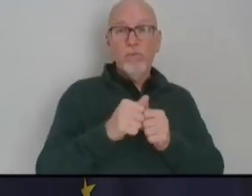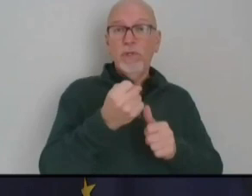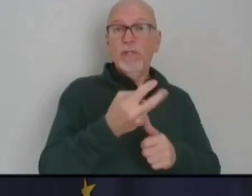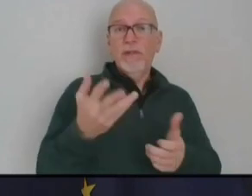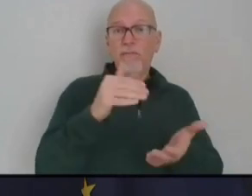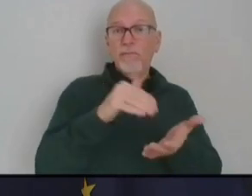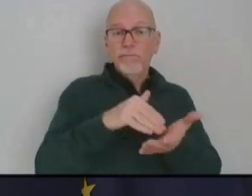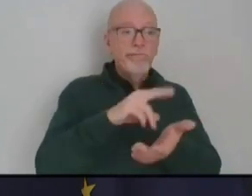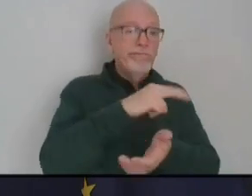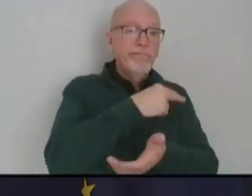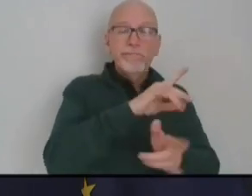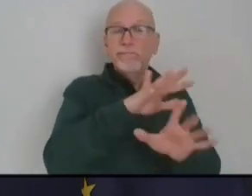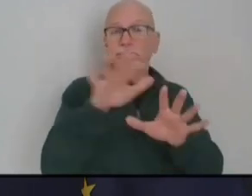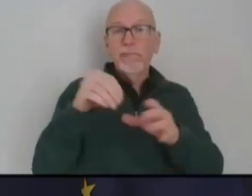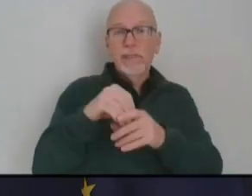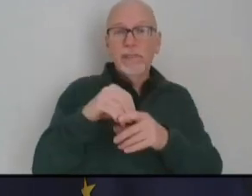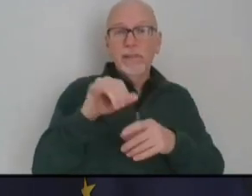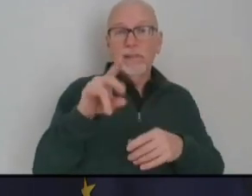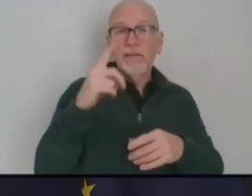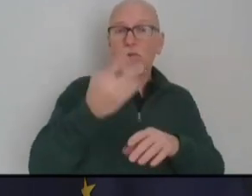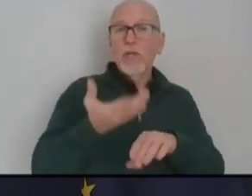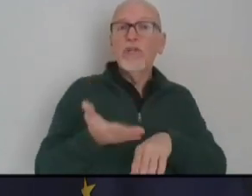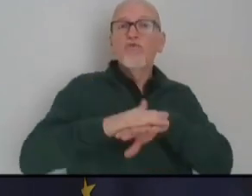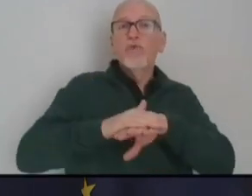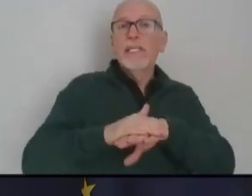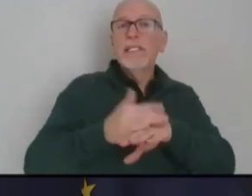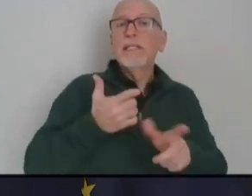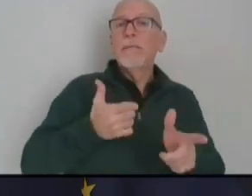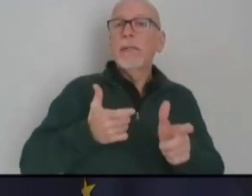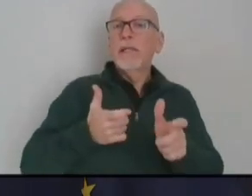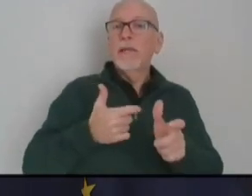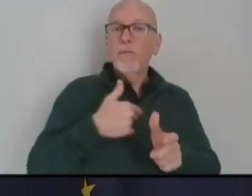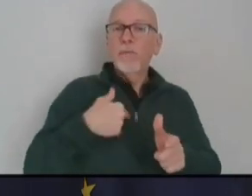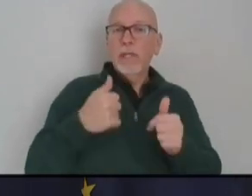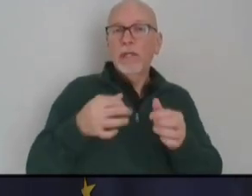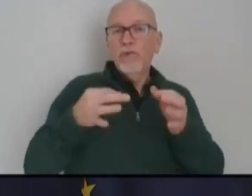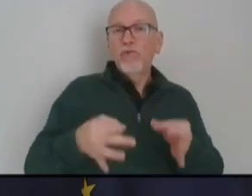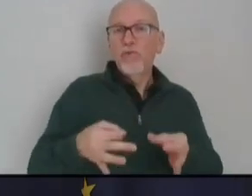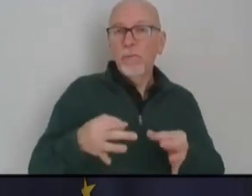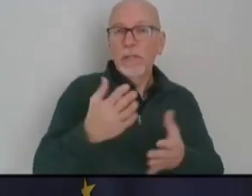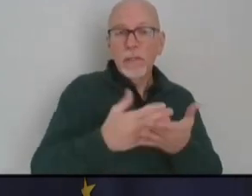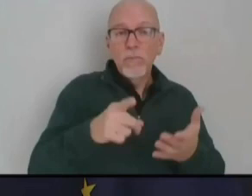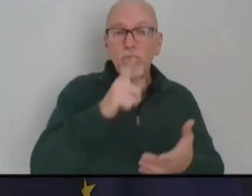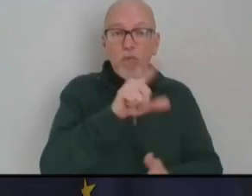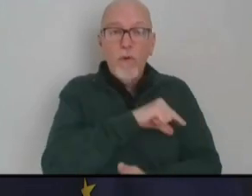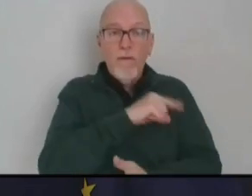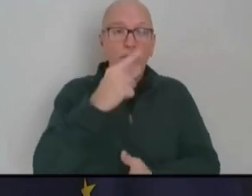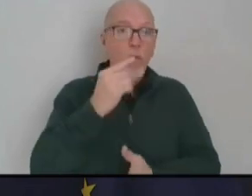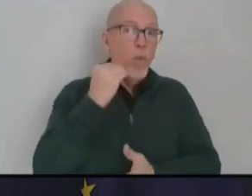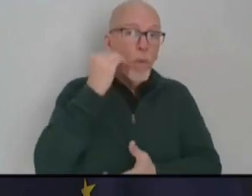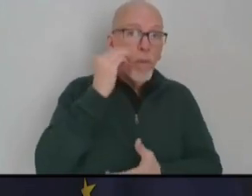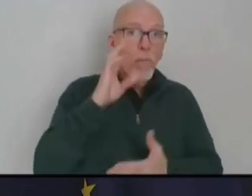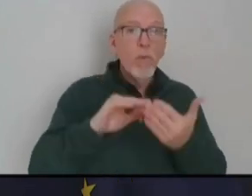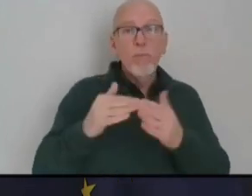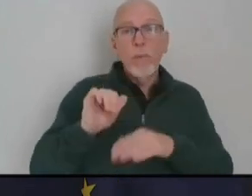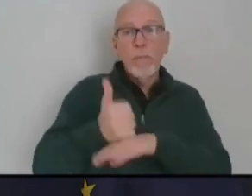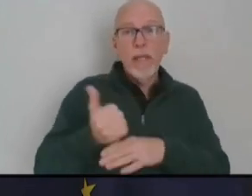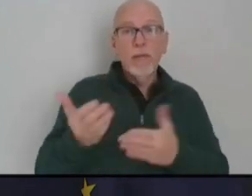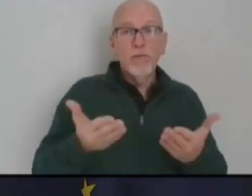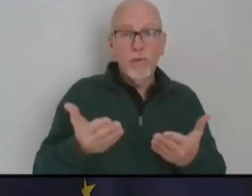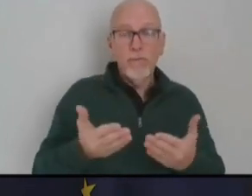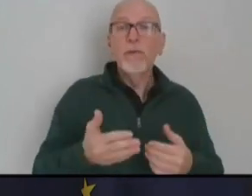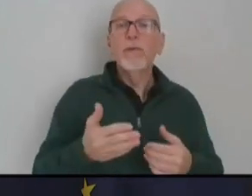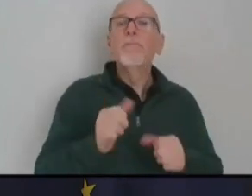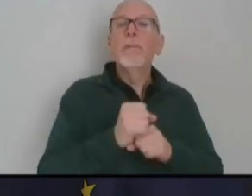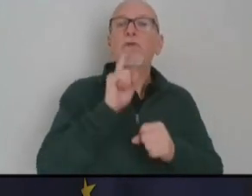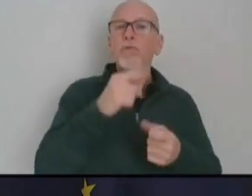throughout the state for increasing the speed at which we determine somebody is eligible for home and community-based services and getting them those